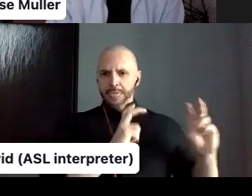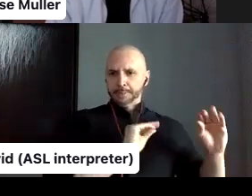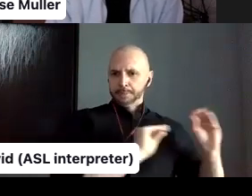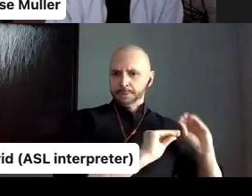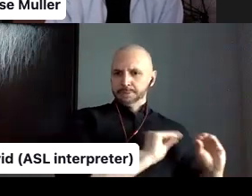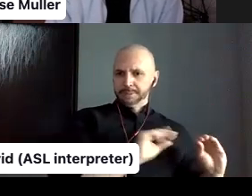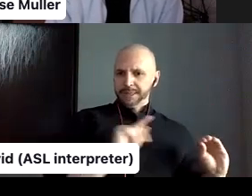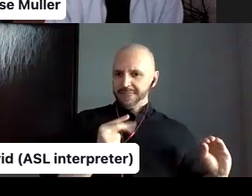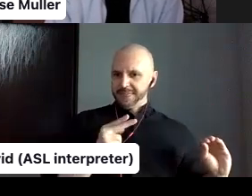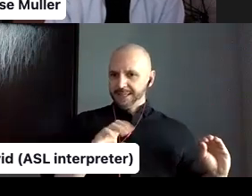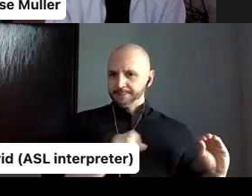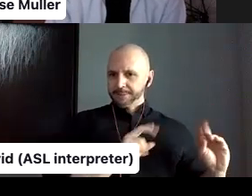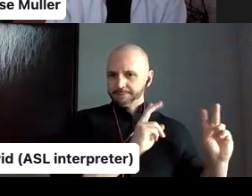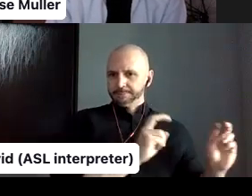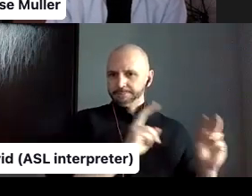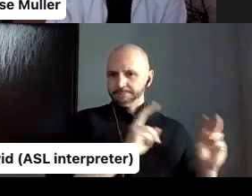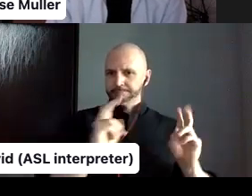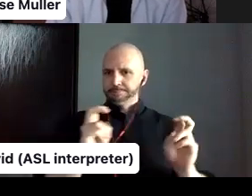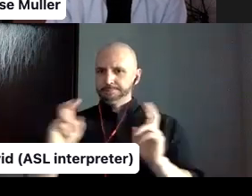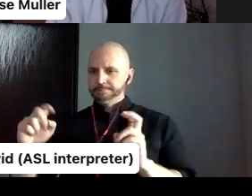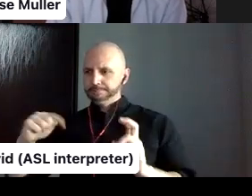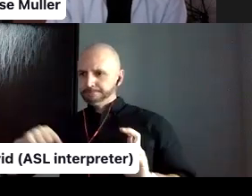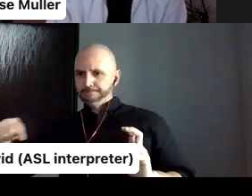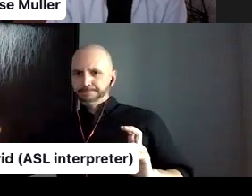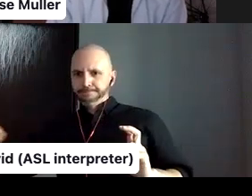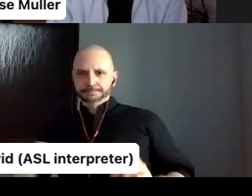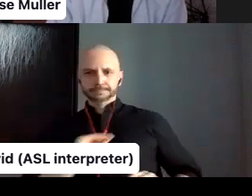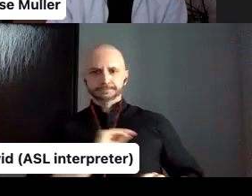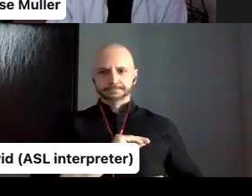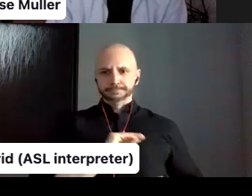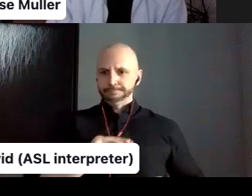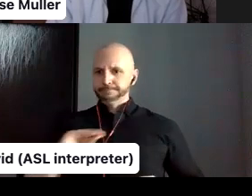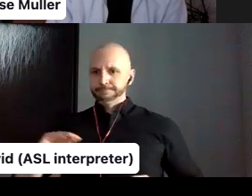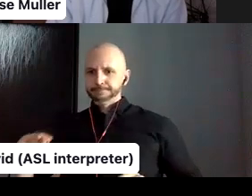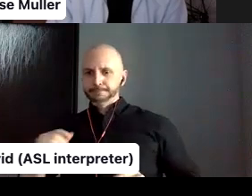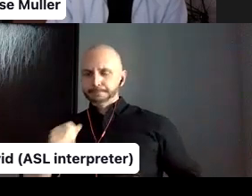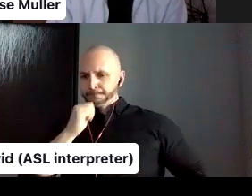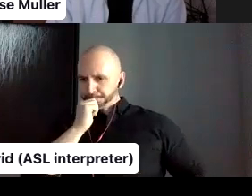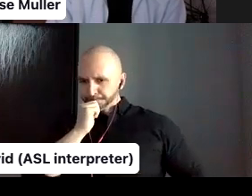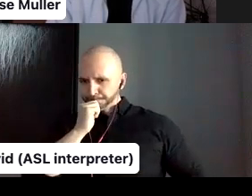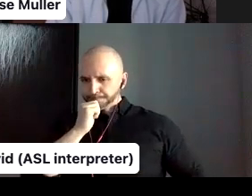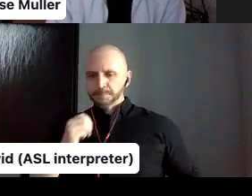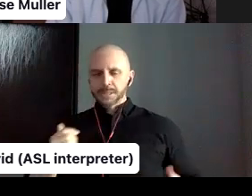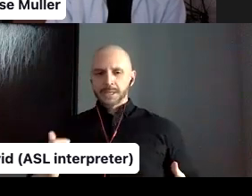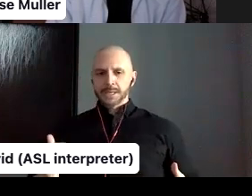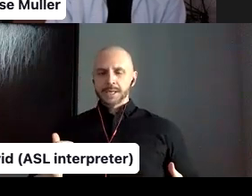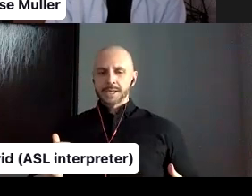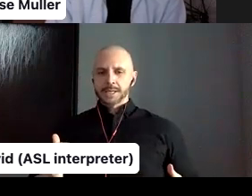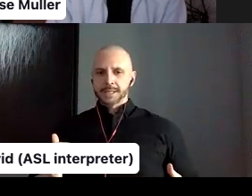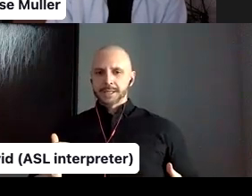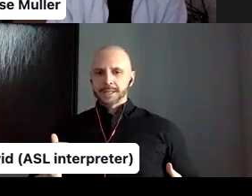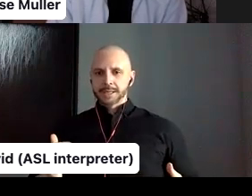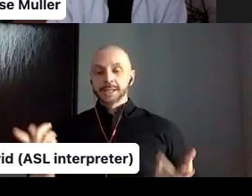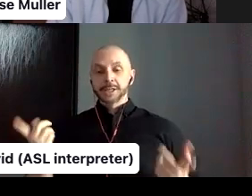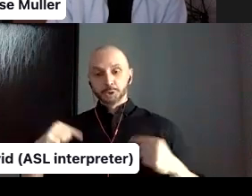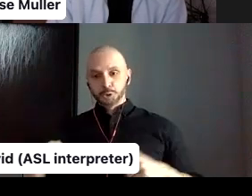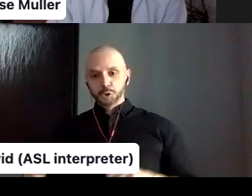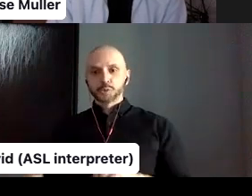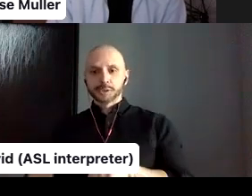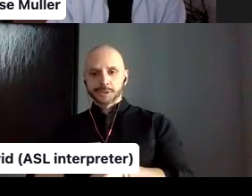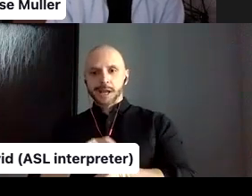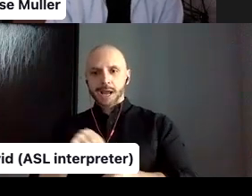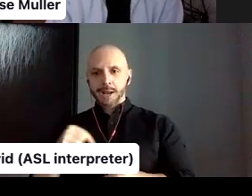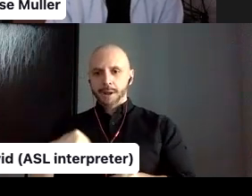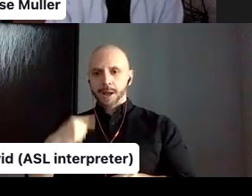all these themes that were maybe now that I look back at it, sometimes, uh, a little bit vague, but felt very clear at the time. Is that